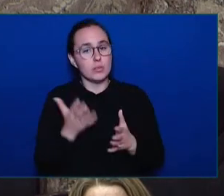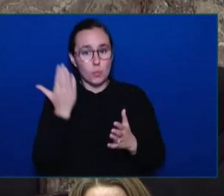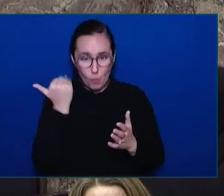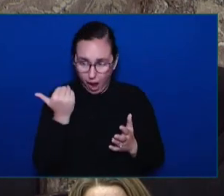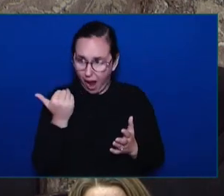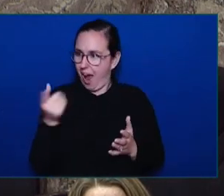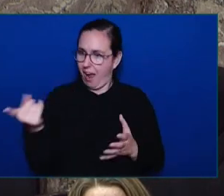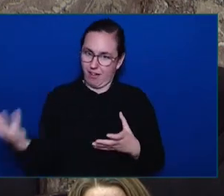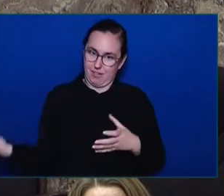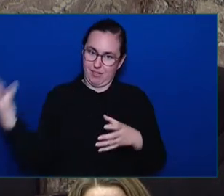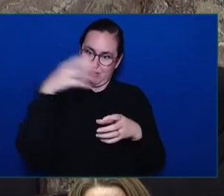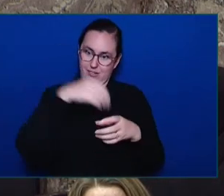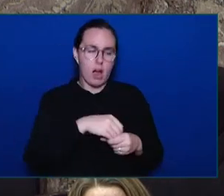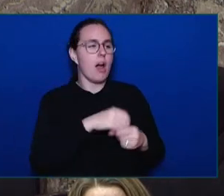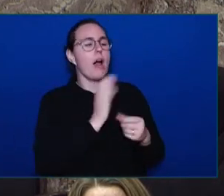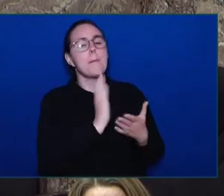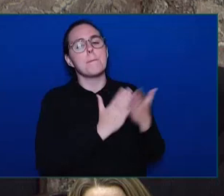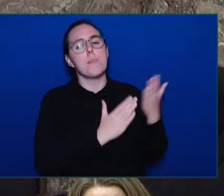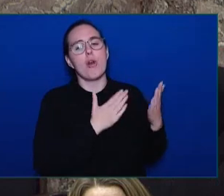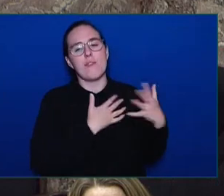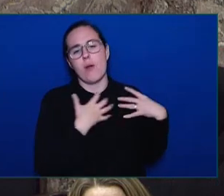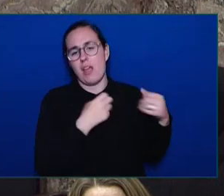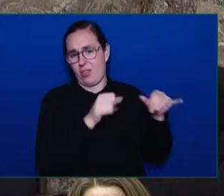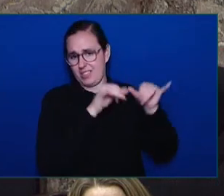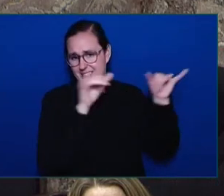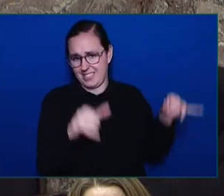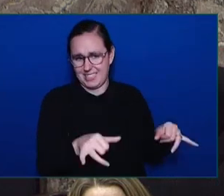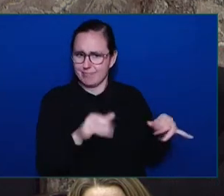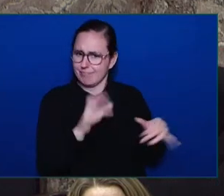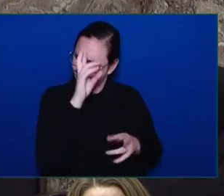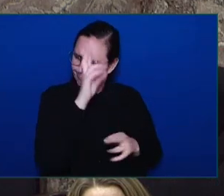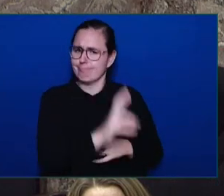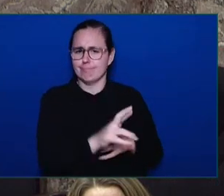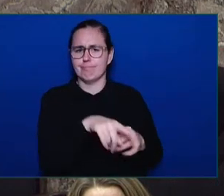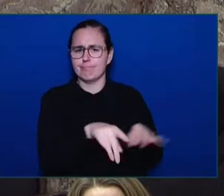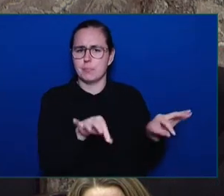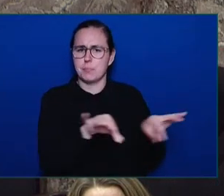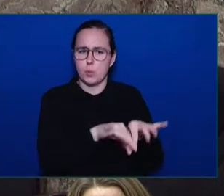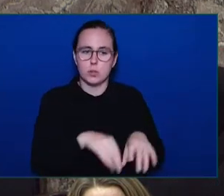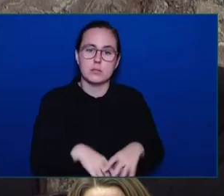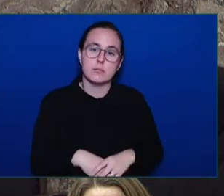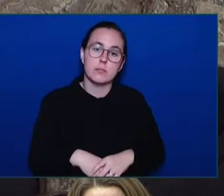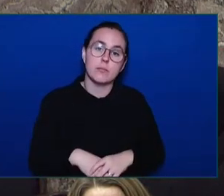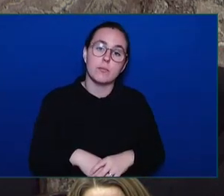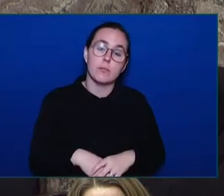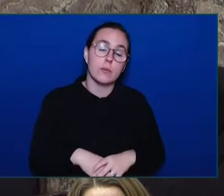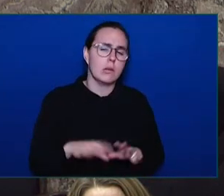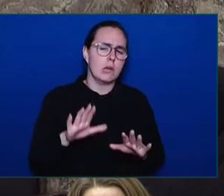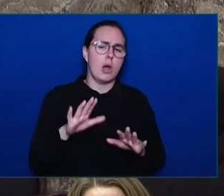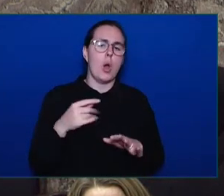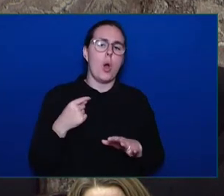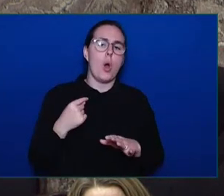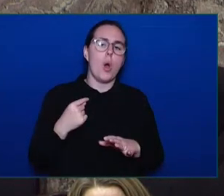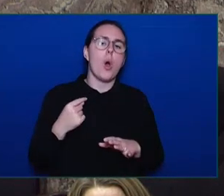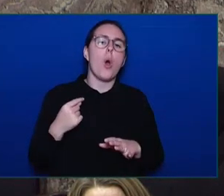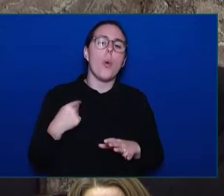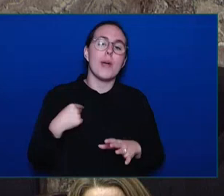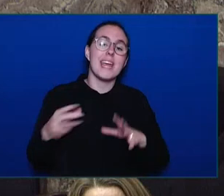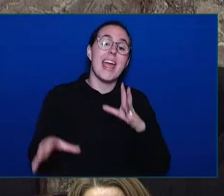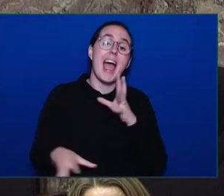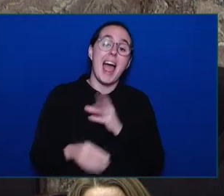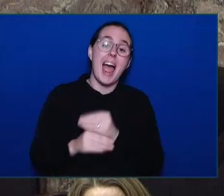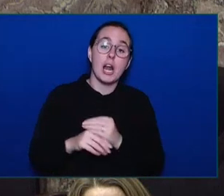We've added, net, 38,000 workers, and the challenges are real. And we're going to have to add, in the next five years,